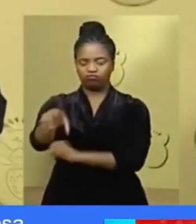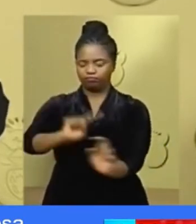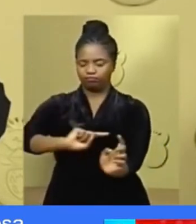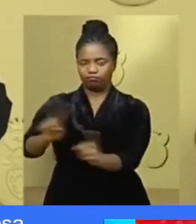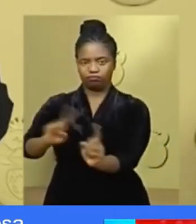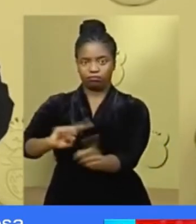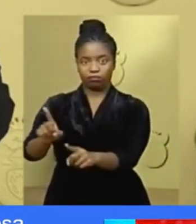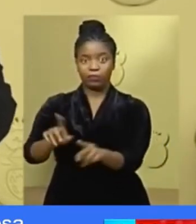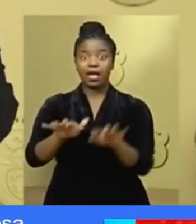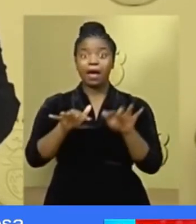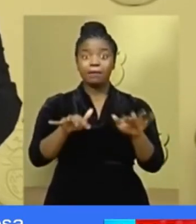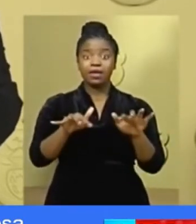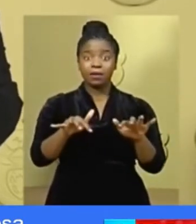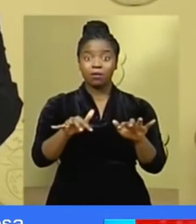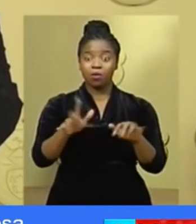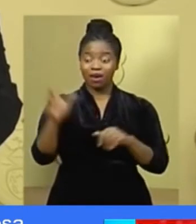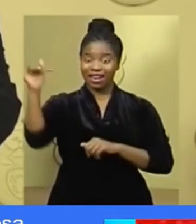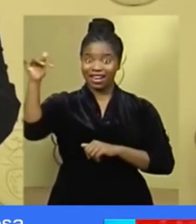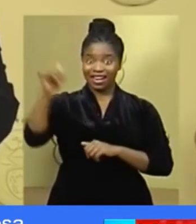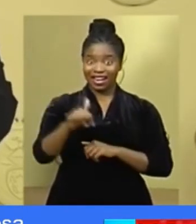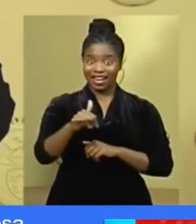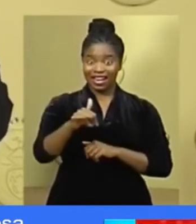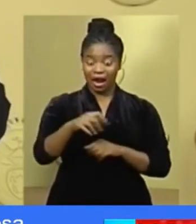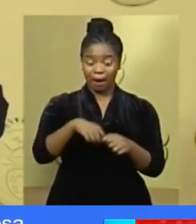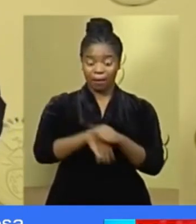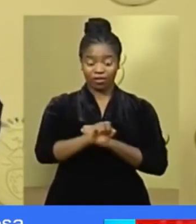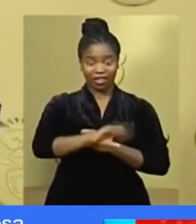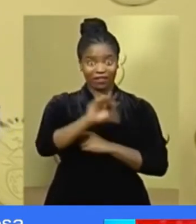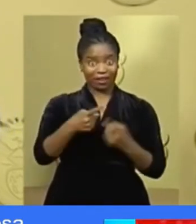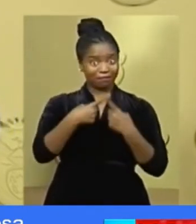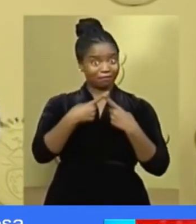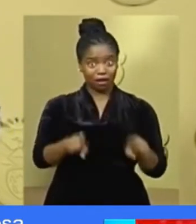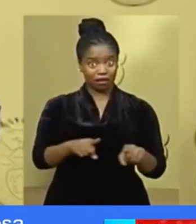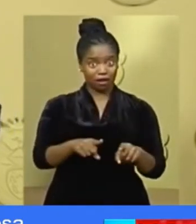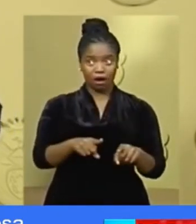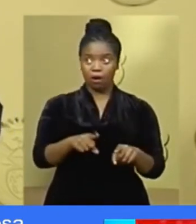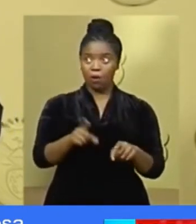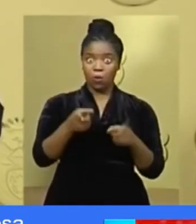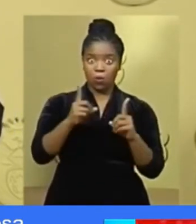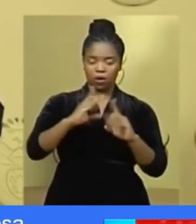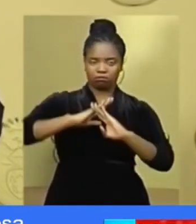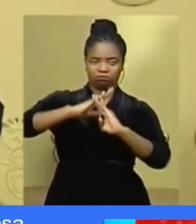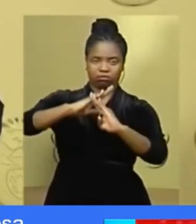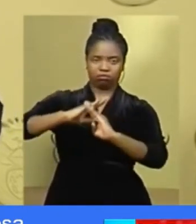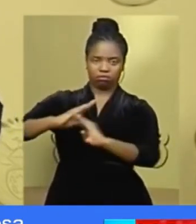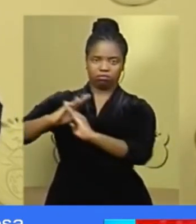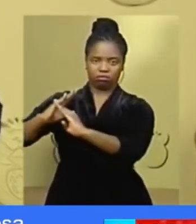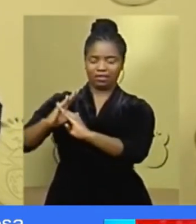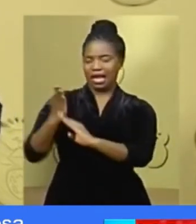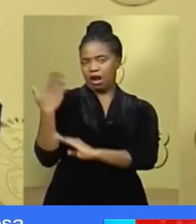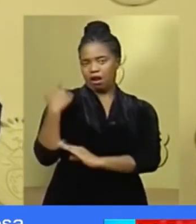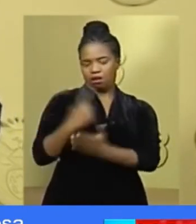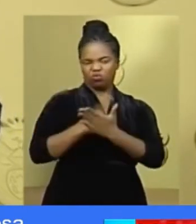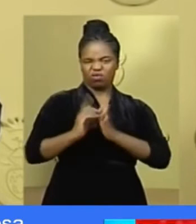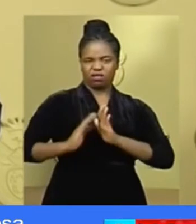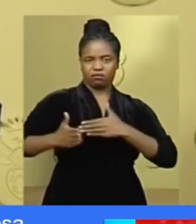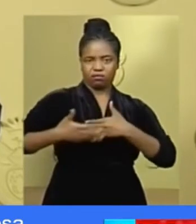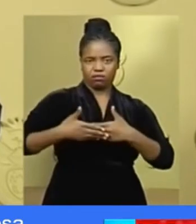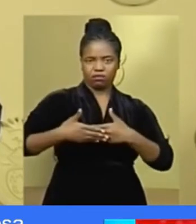Non-South Africans arriving on flights from high risk country we prohibited a week ago